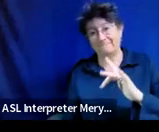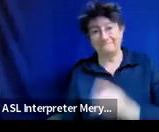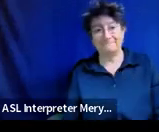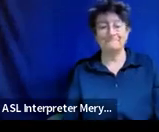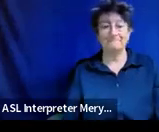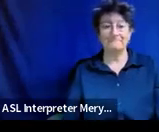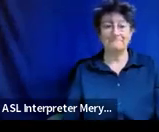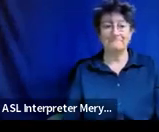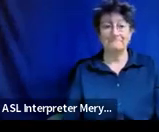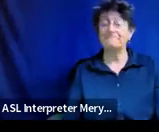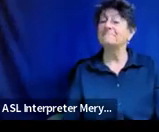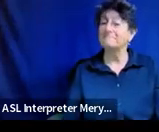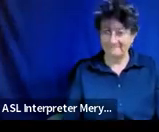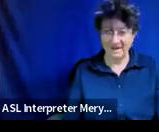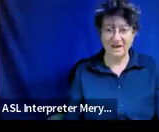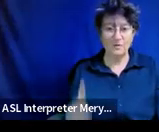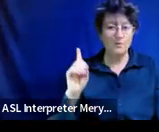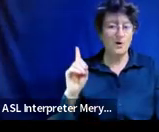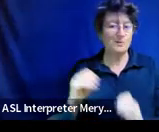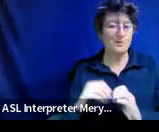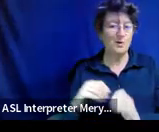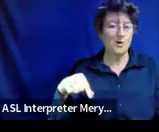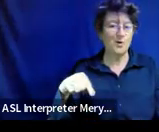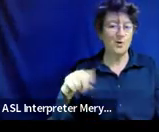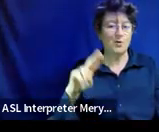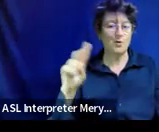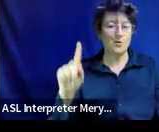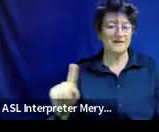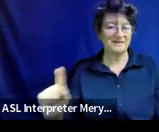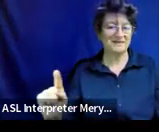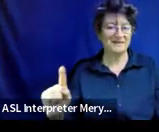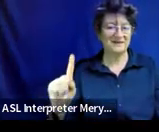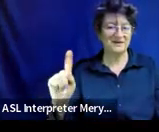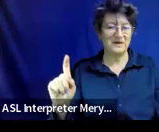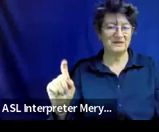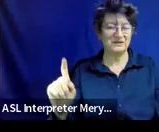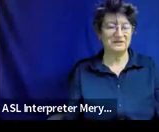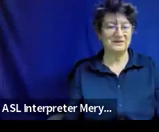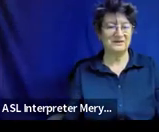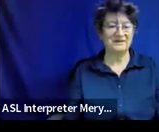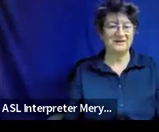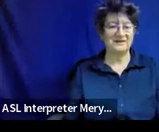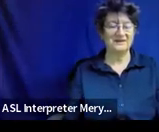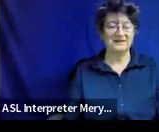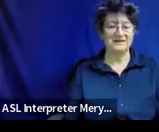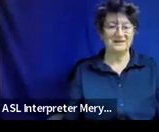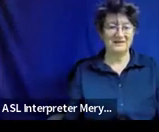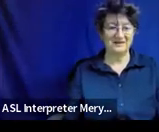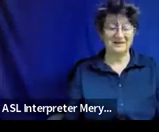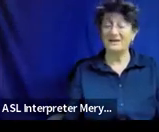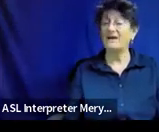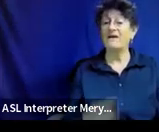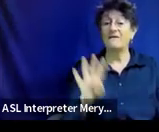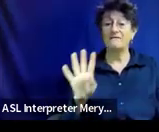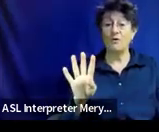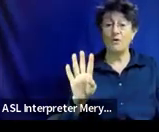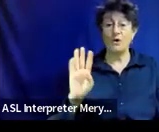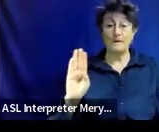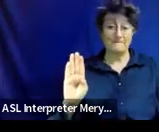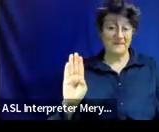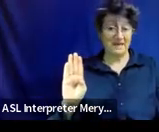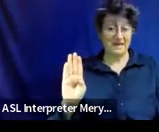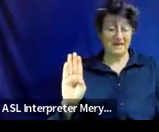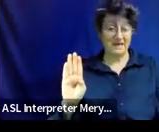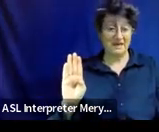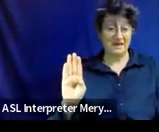All right. We're going to do one more question, or a couple more questions, guess. Section 4B. So tell us in the